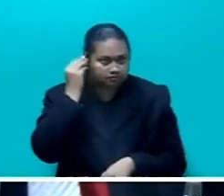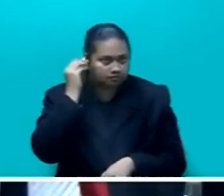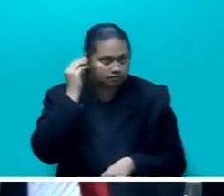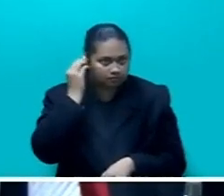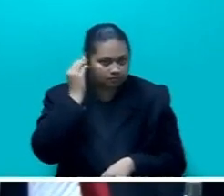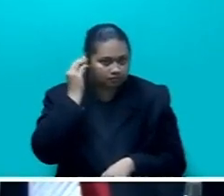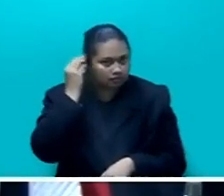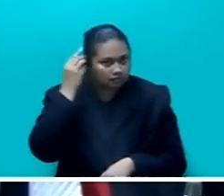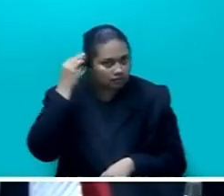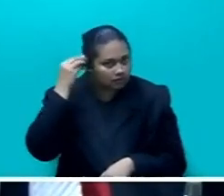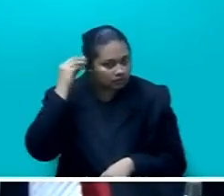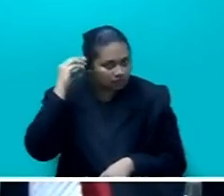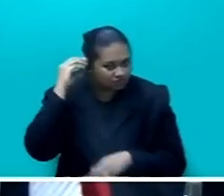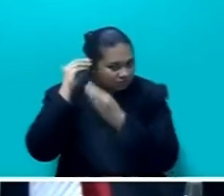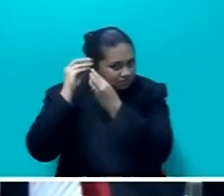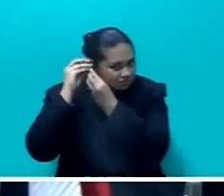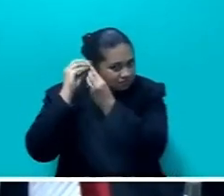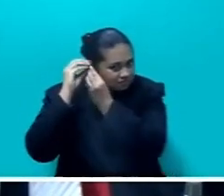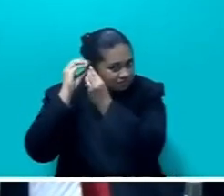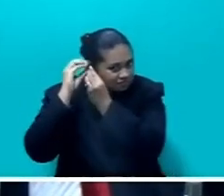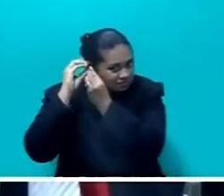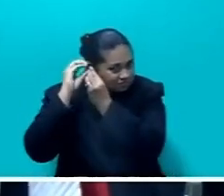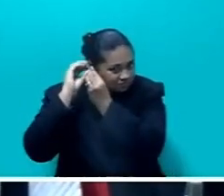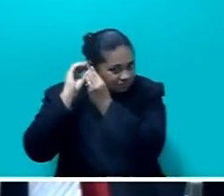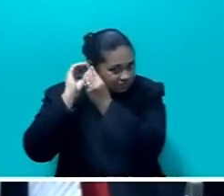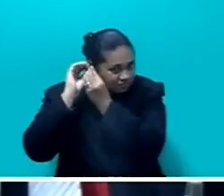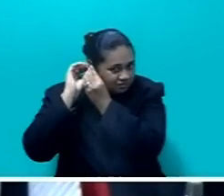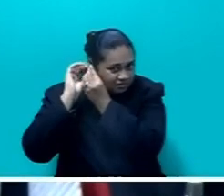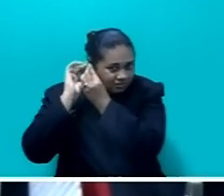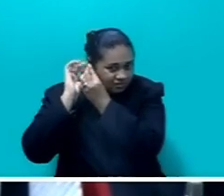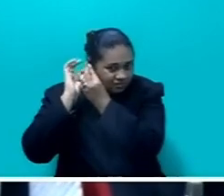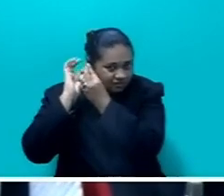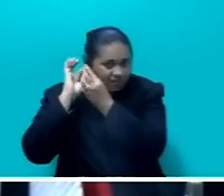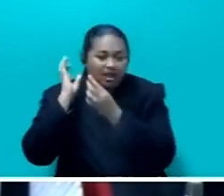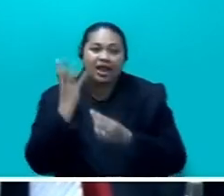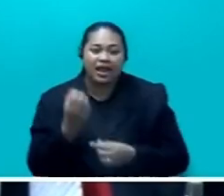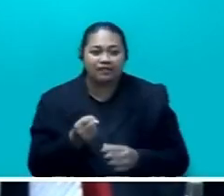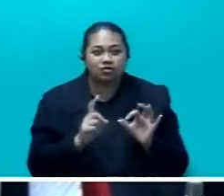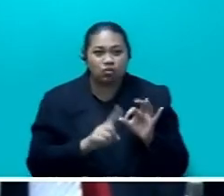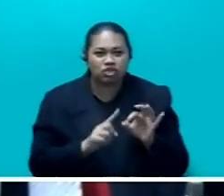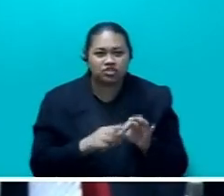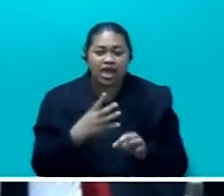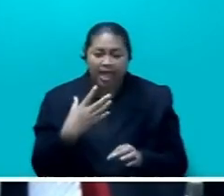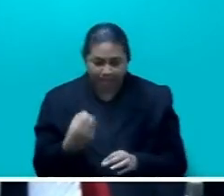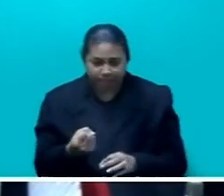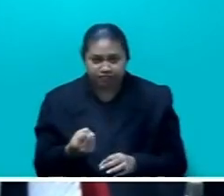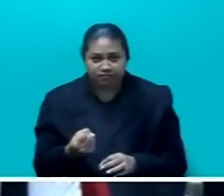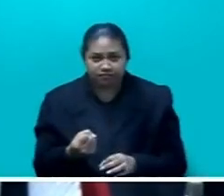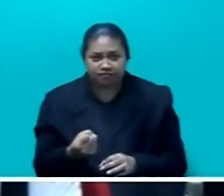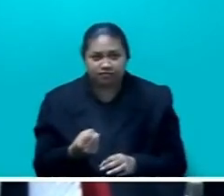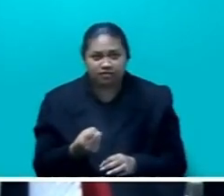qualified in order to have these passports issued to them and become Fiji citizens. So,